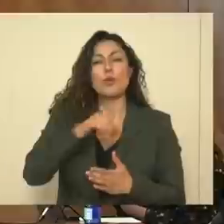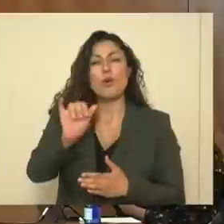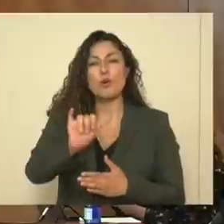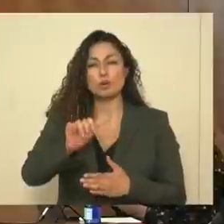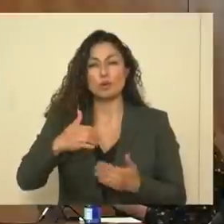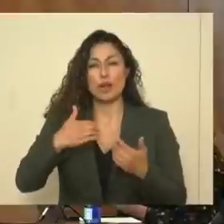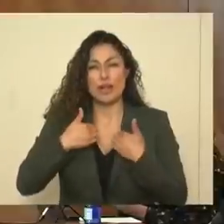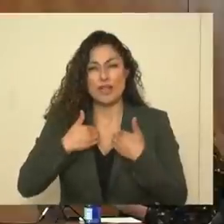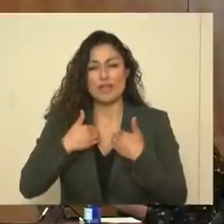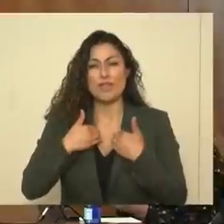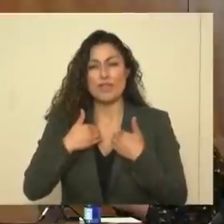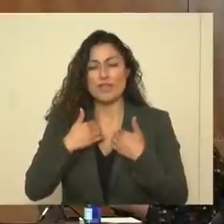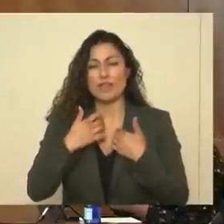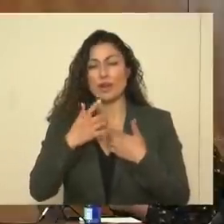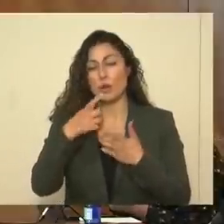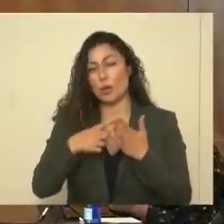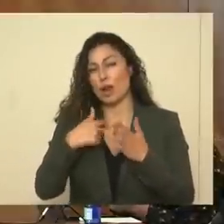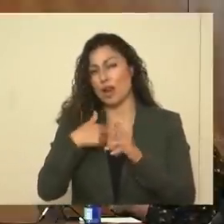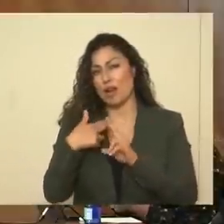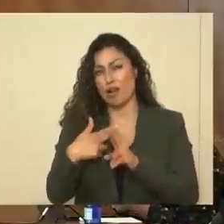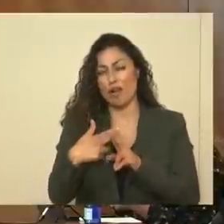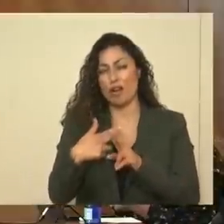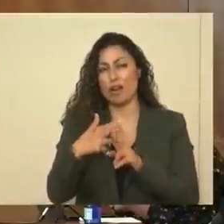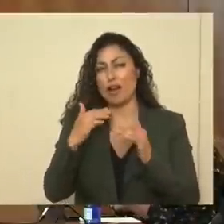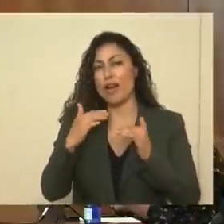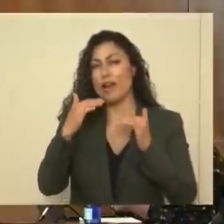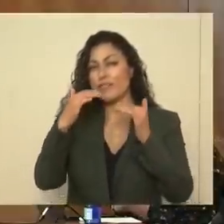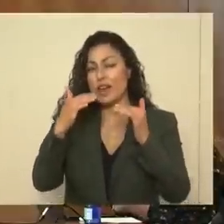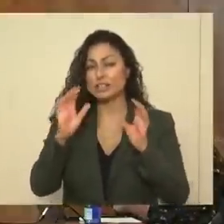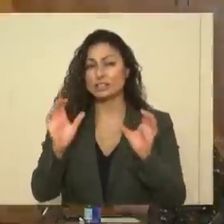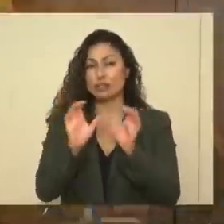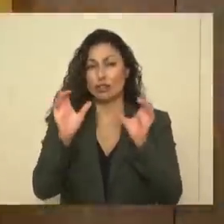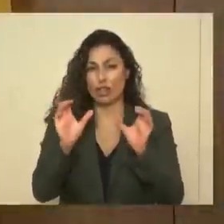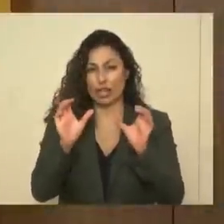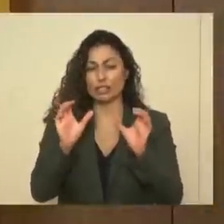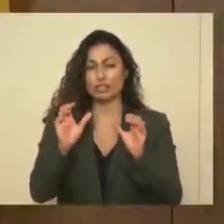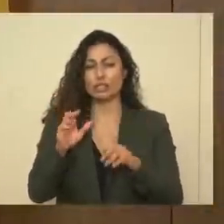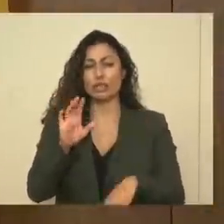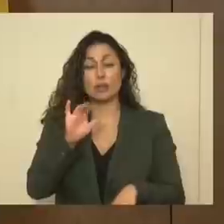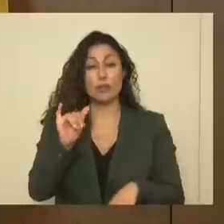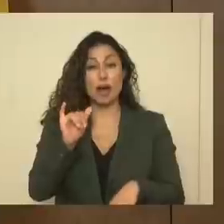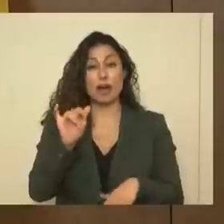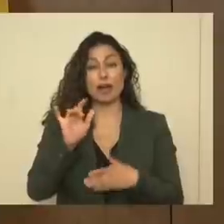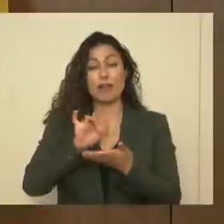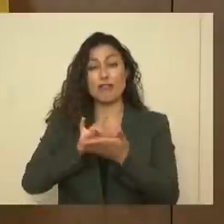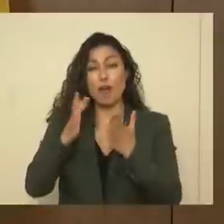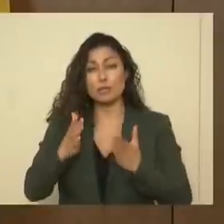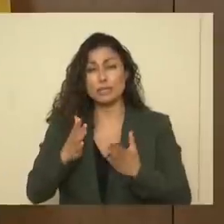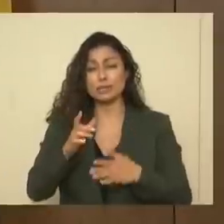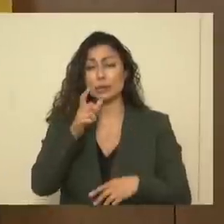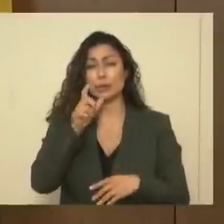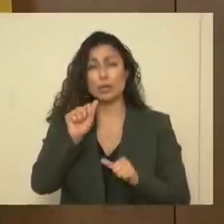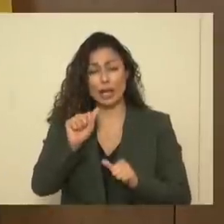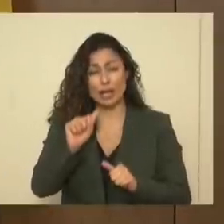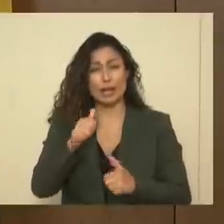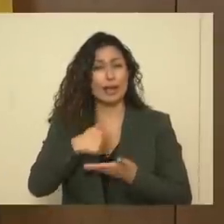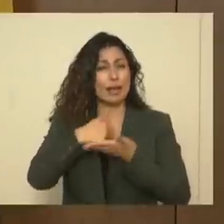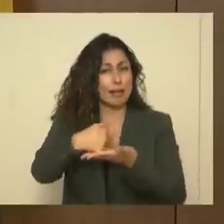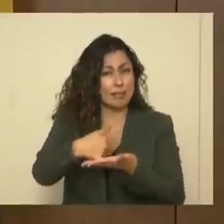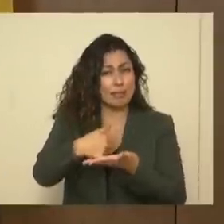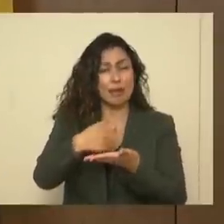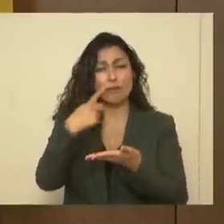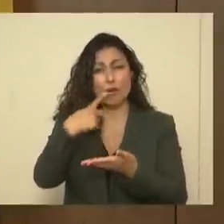have what I'm going to call advanced certifications by pharmacists who can also aid in